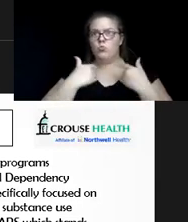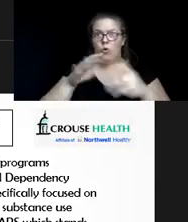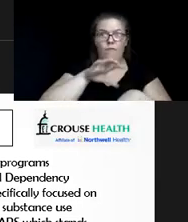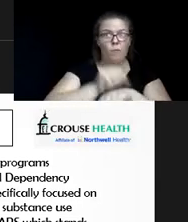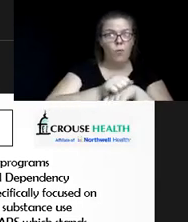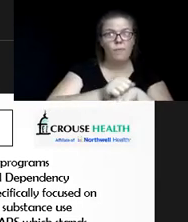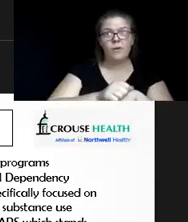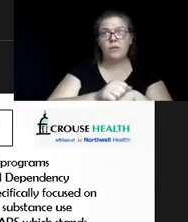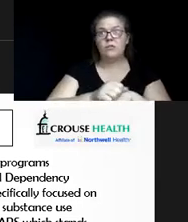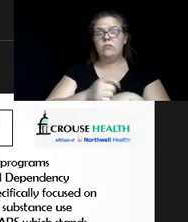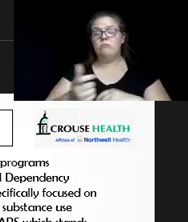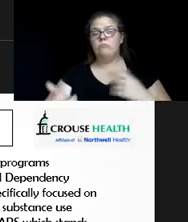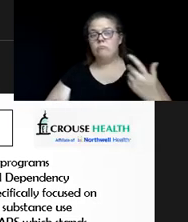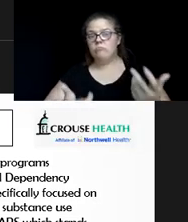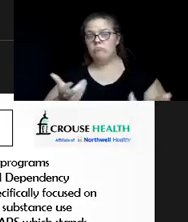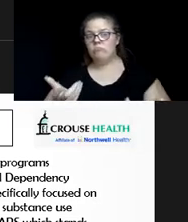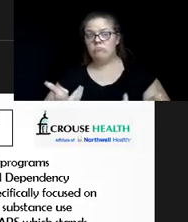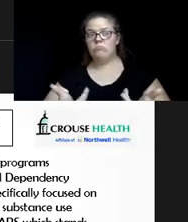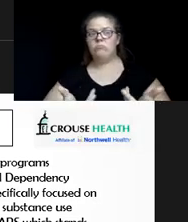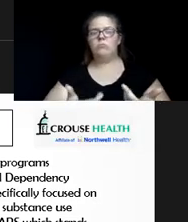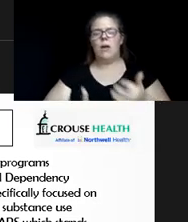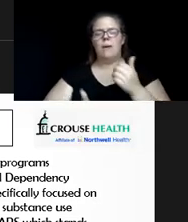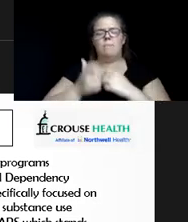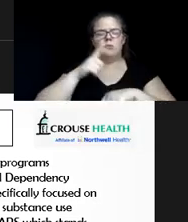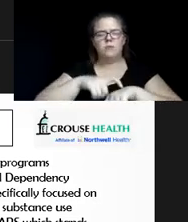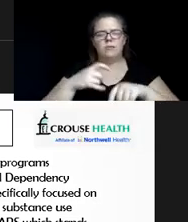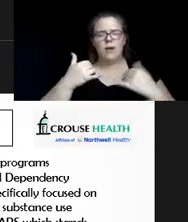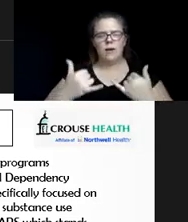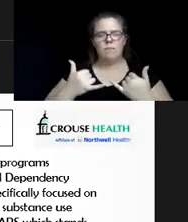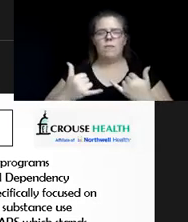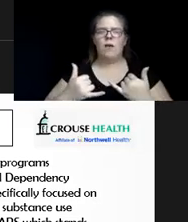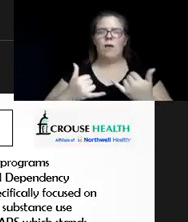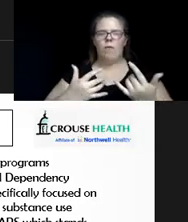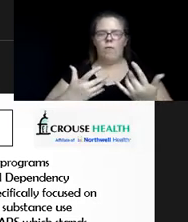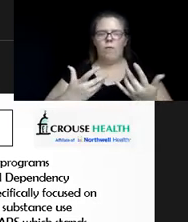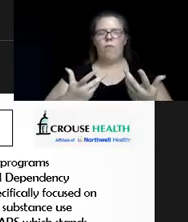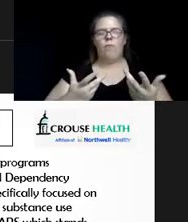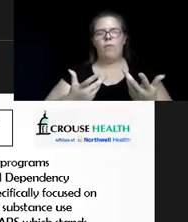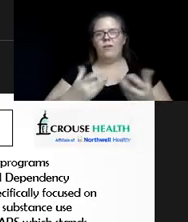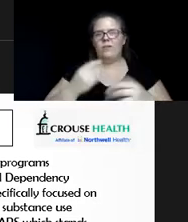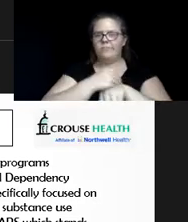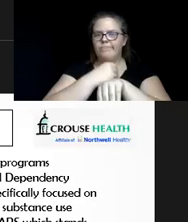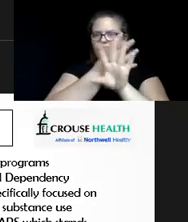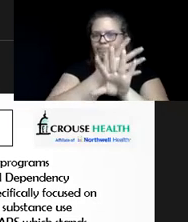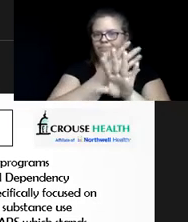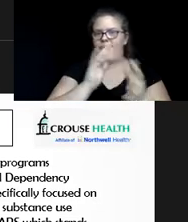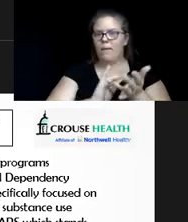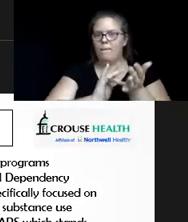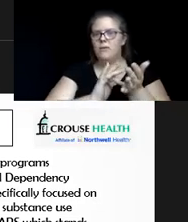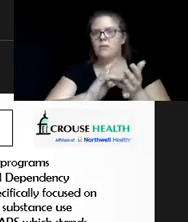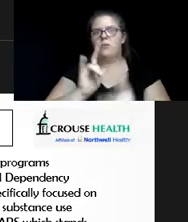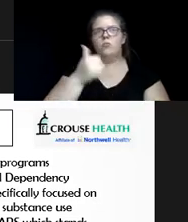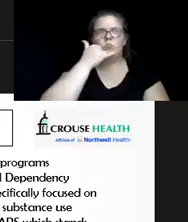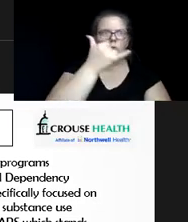to keep that day, which most of the time now is via telemedicine, right? You need to call your doctor